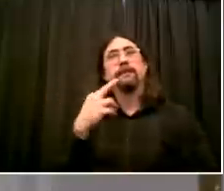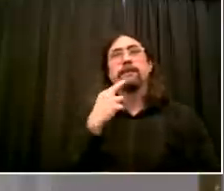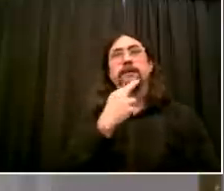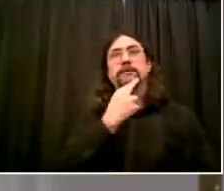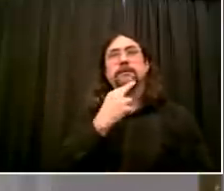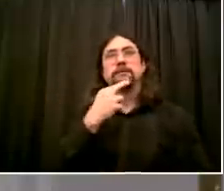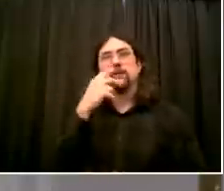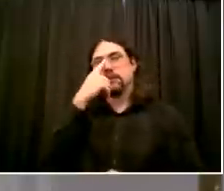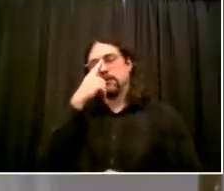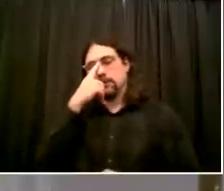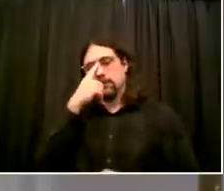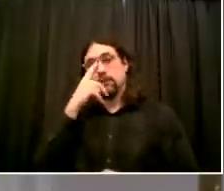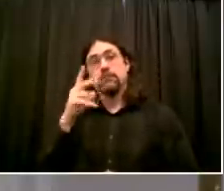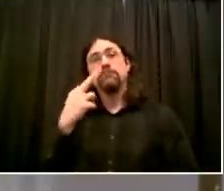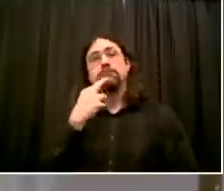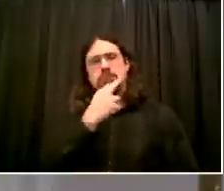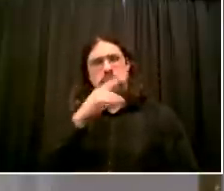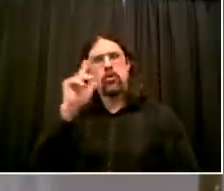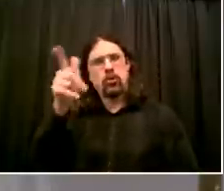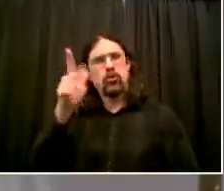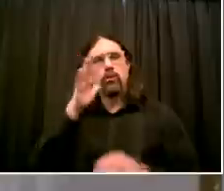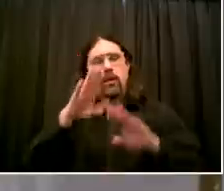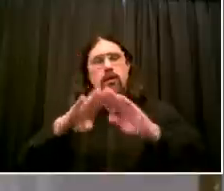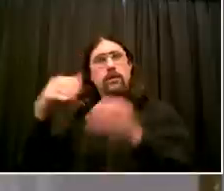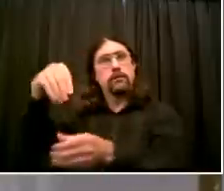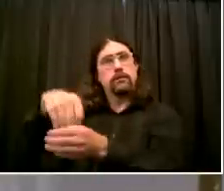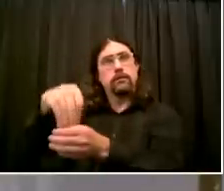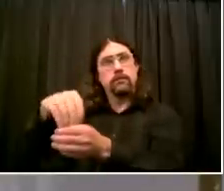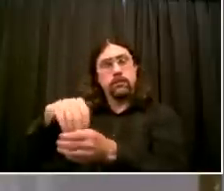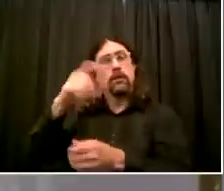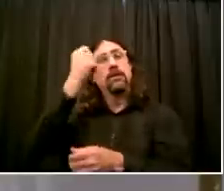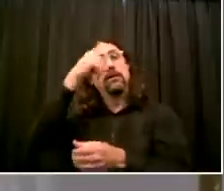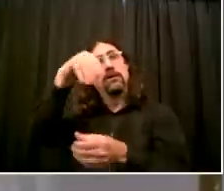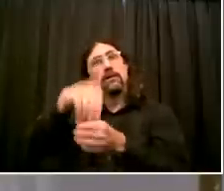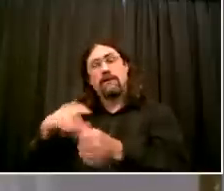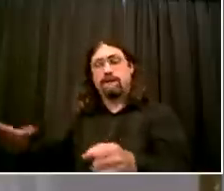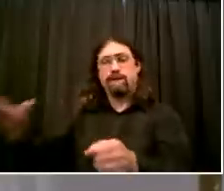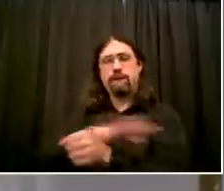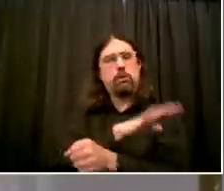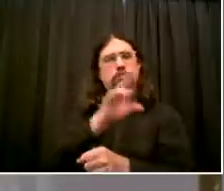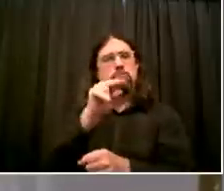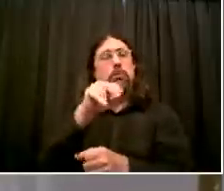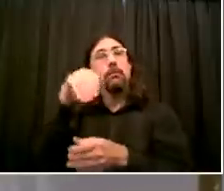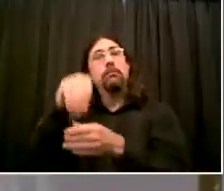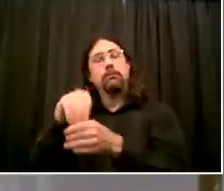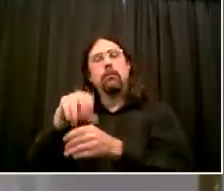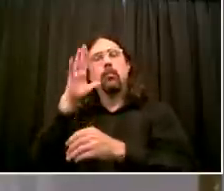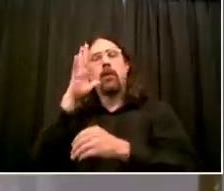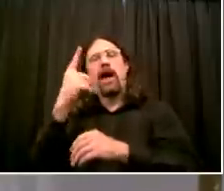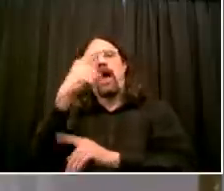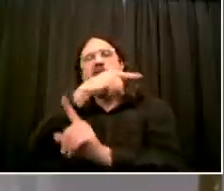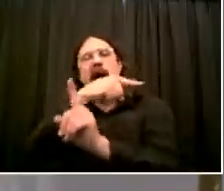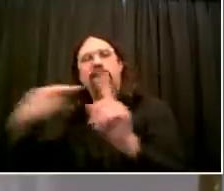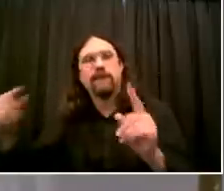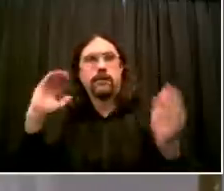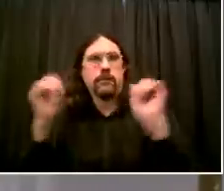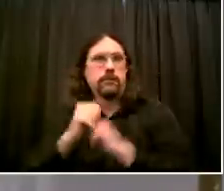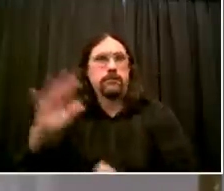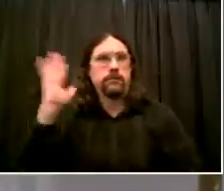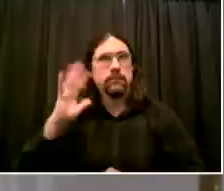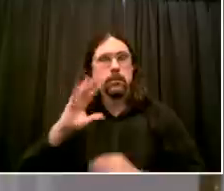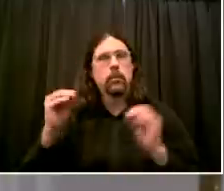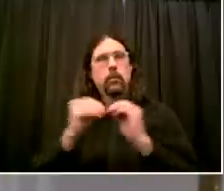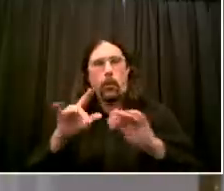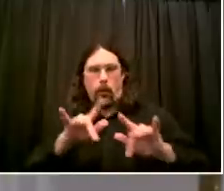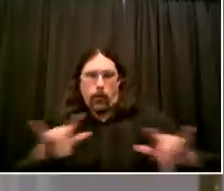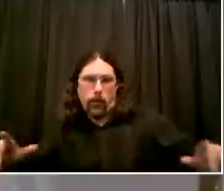the industry come back. So I think they are going to be offering special deals and really working with the restaurants if they need additional furniture.